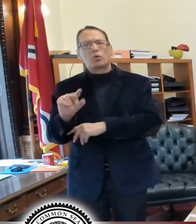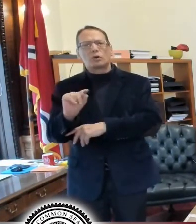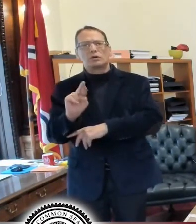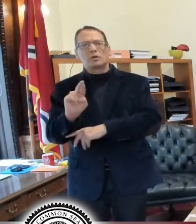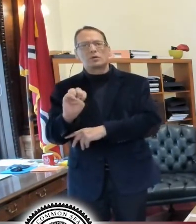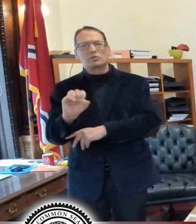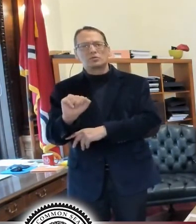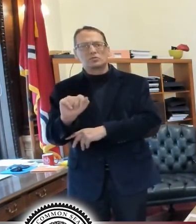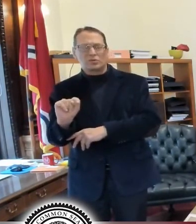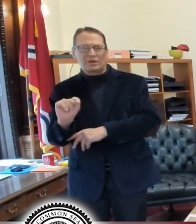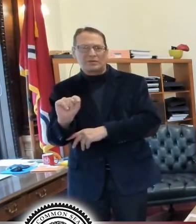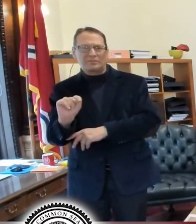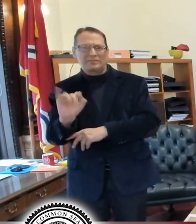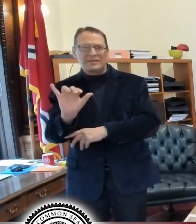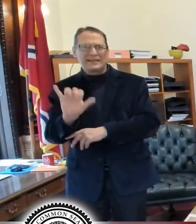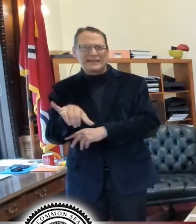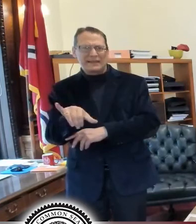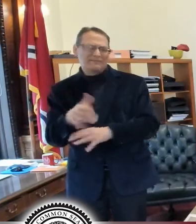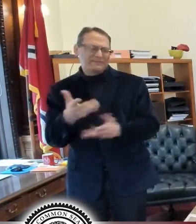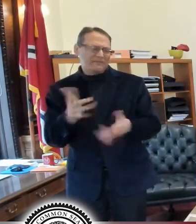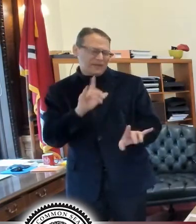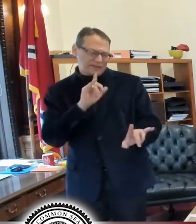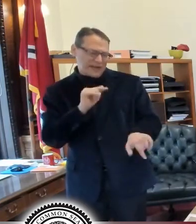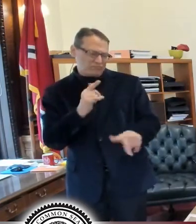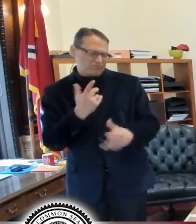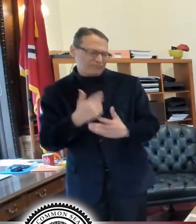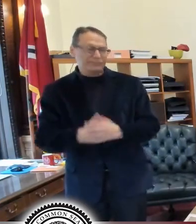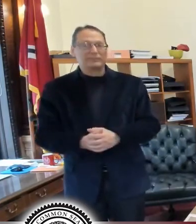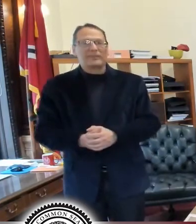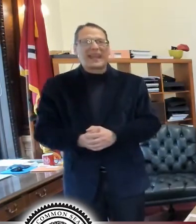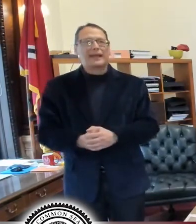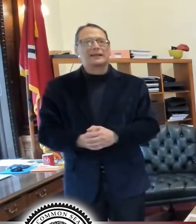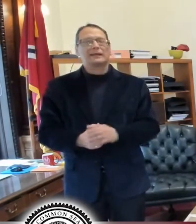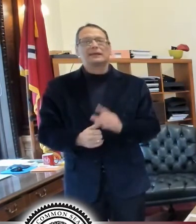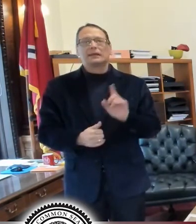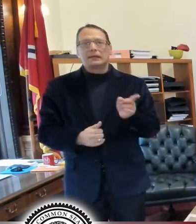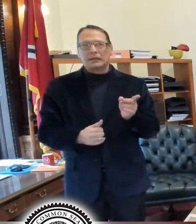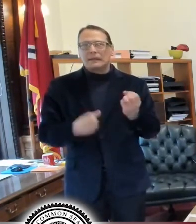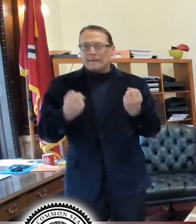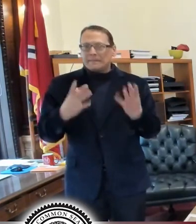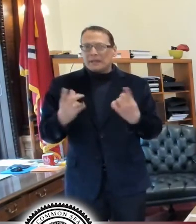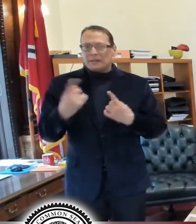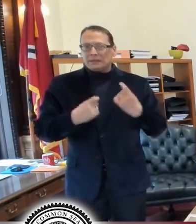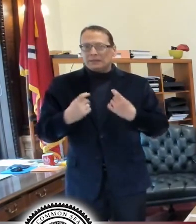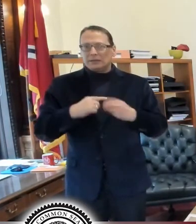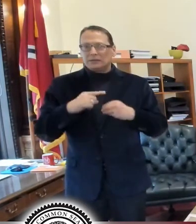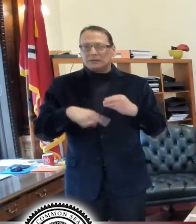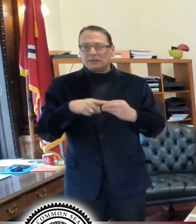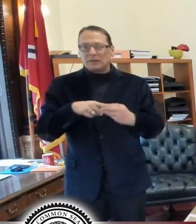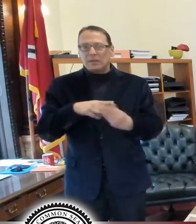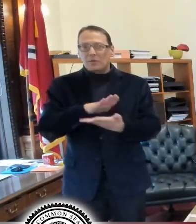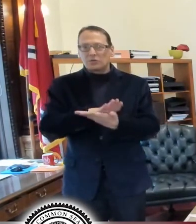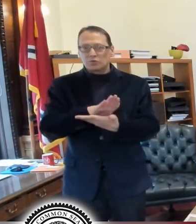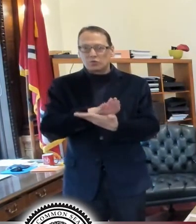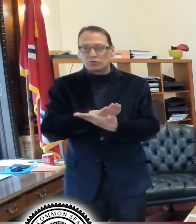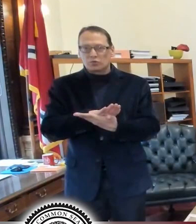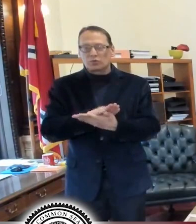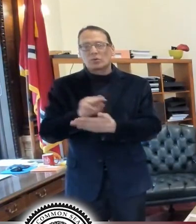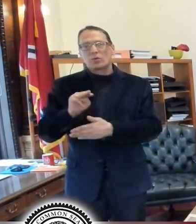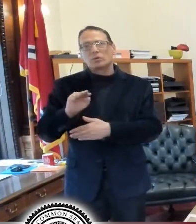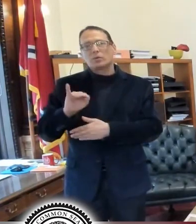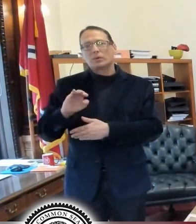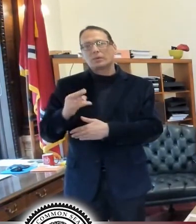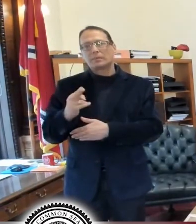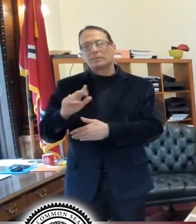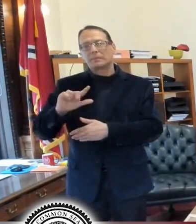that was finishing up the answer to the last question. Uh, we've had quite a few questions about schools, mayor, particularly Michelle's